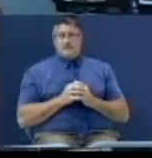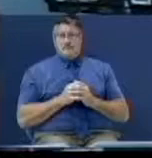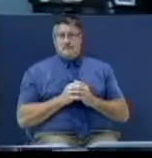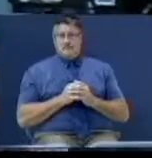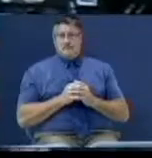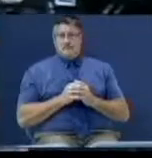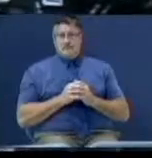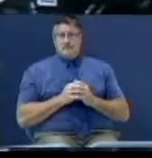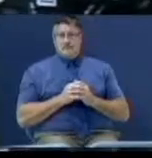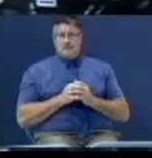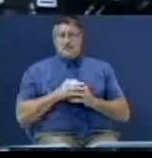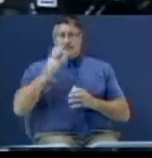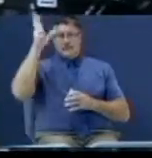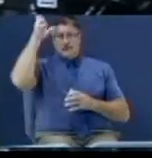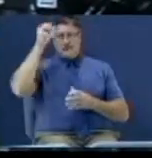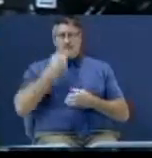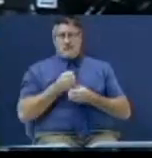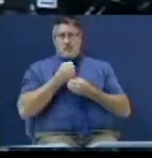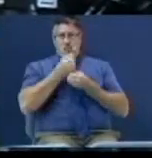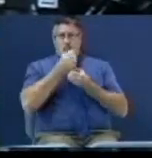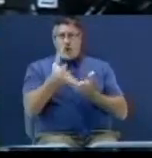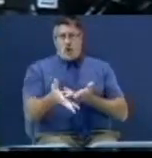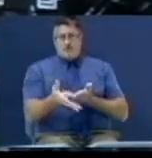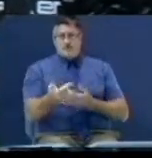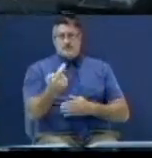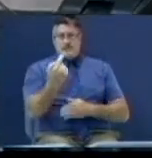He's the one that causes disappointments.